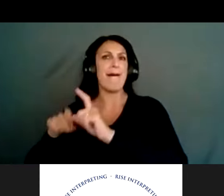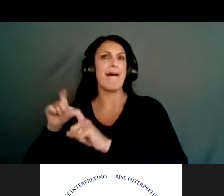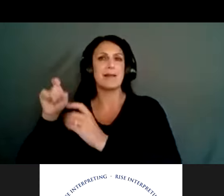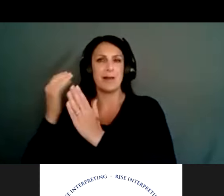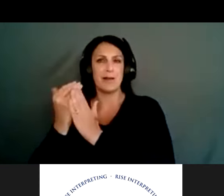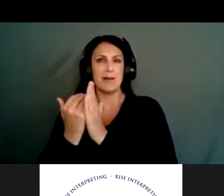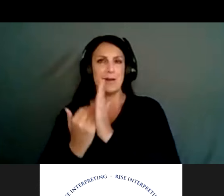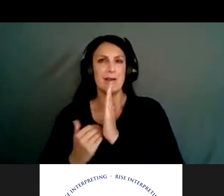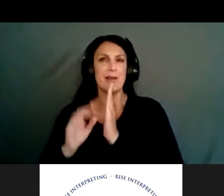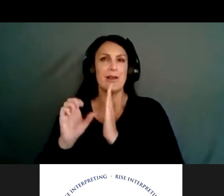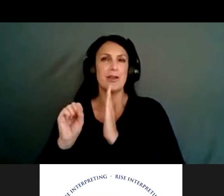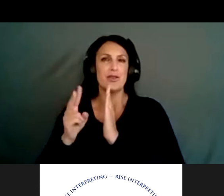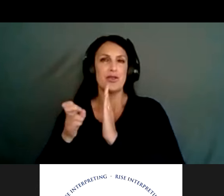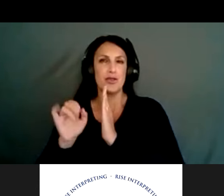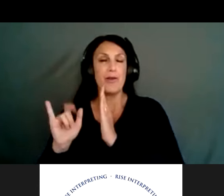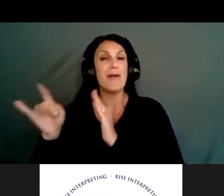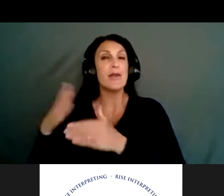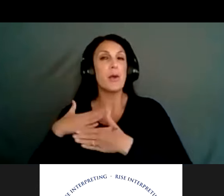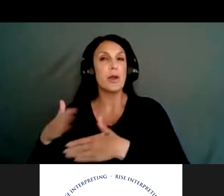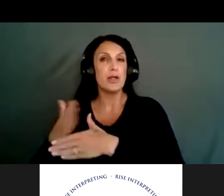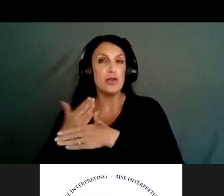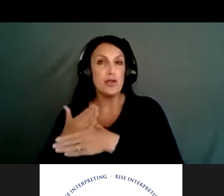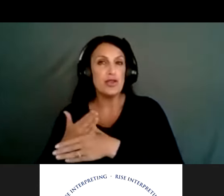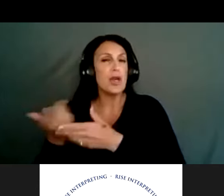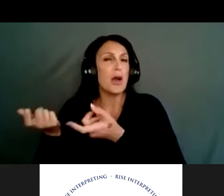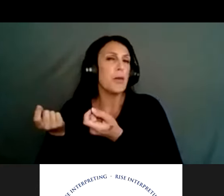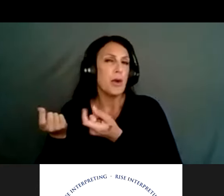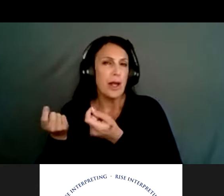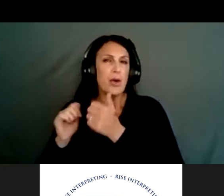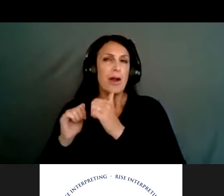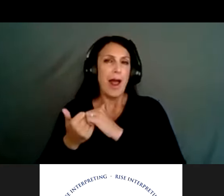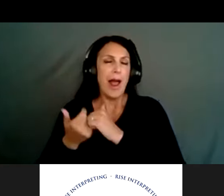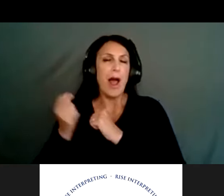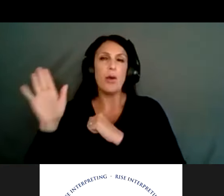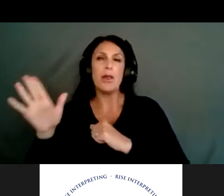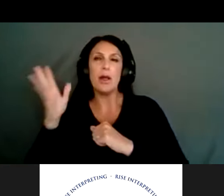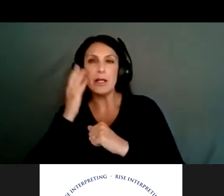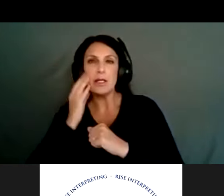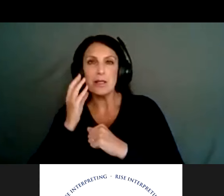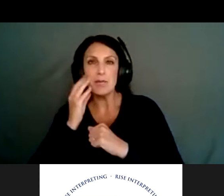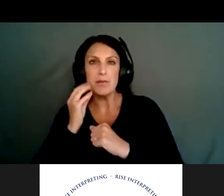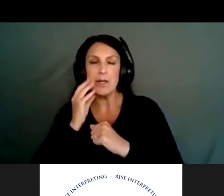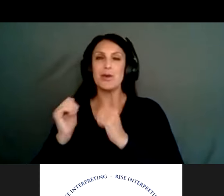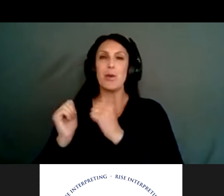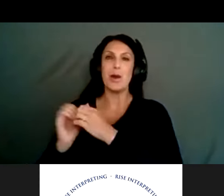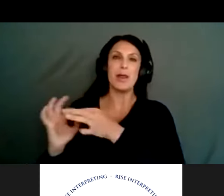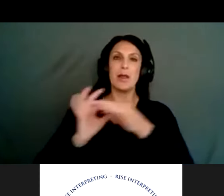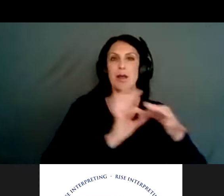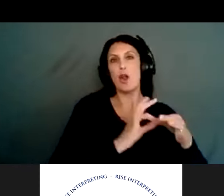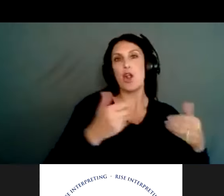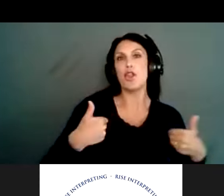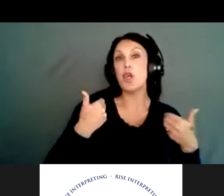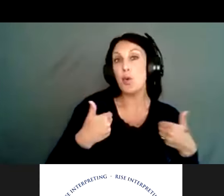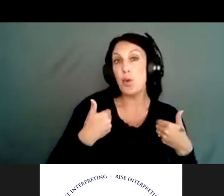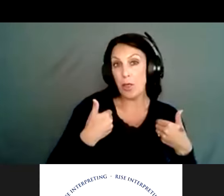their, um, their coping methods and, um, and some of their experiences with, with the youth so we can connect them in that way.